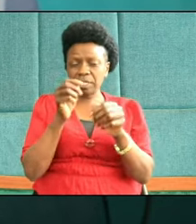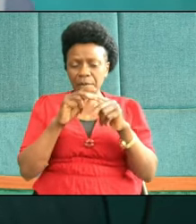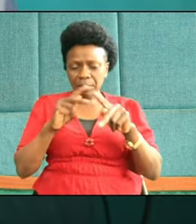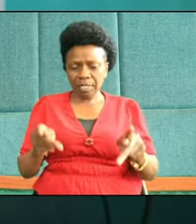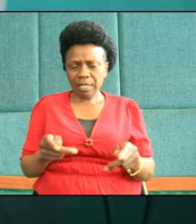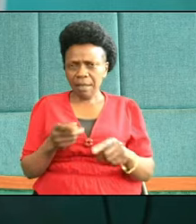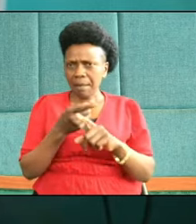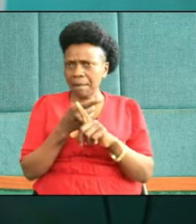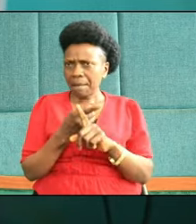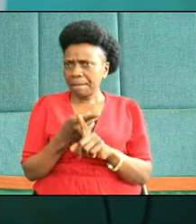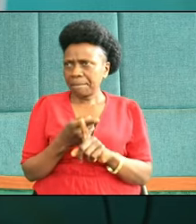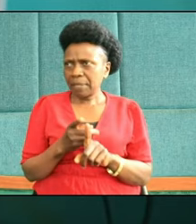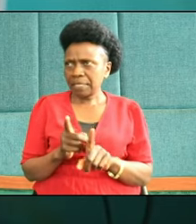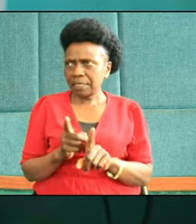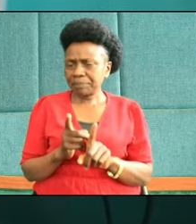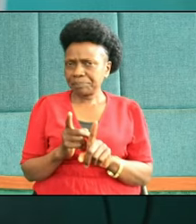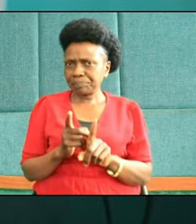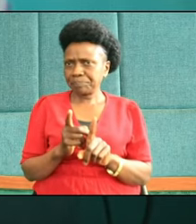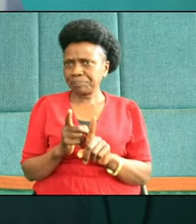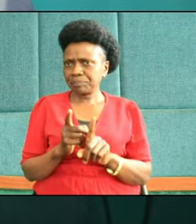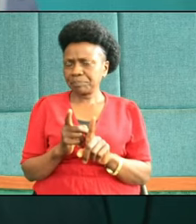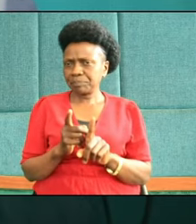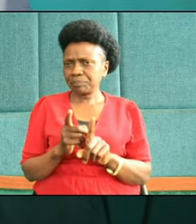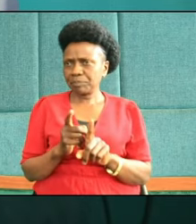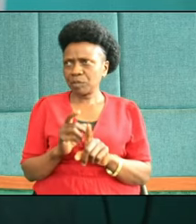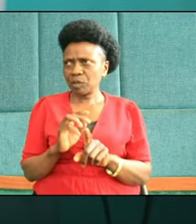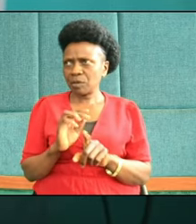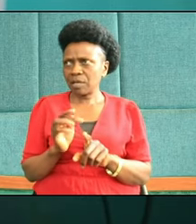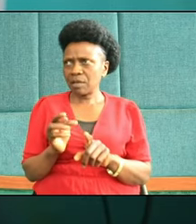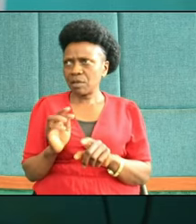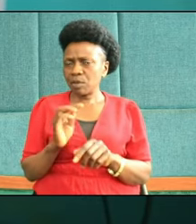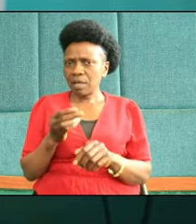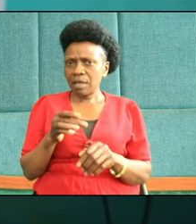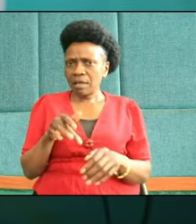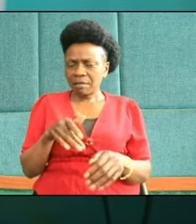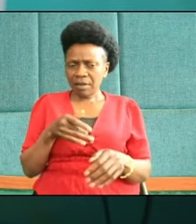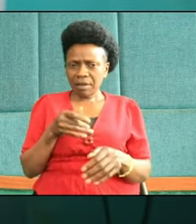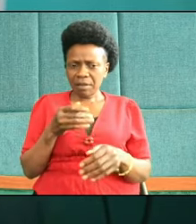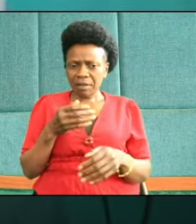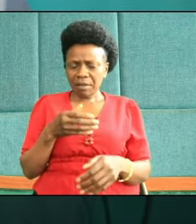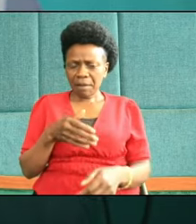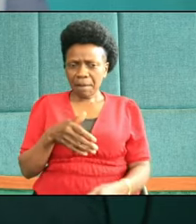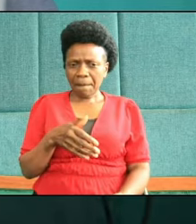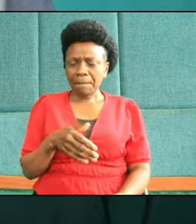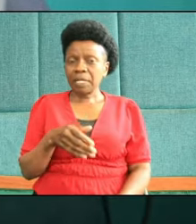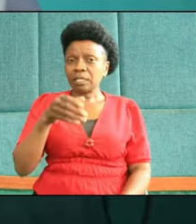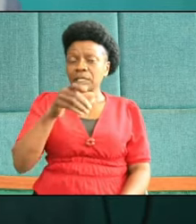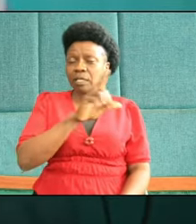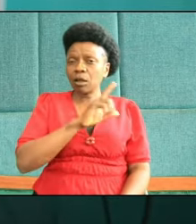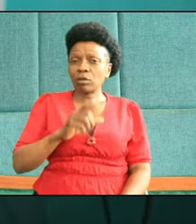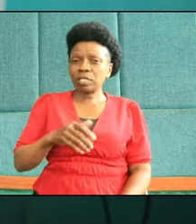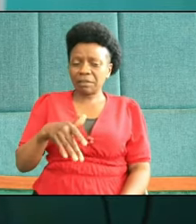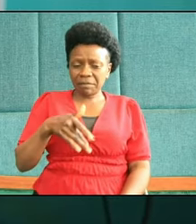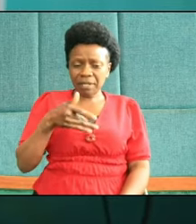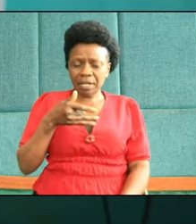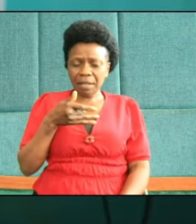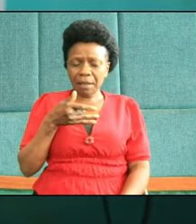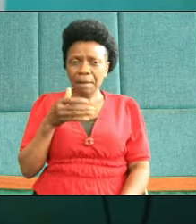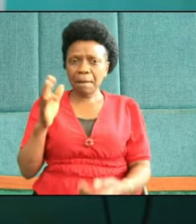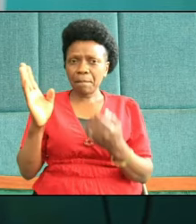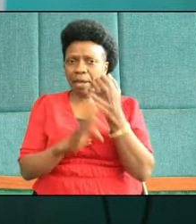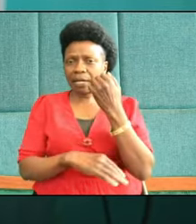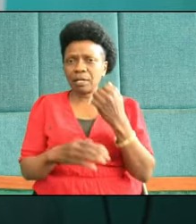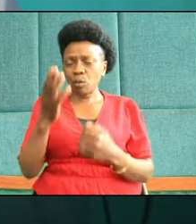but yet if we look back, it's like maybe we have stagnated. Why have we stagnated?